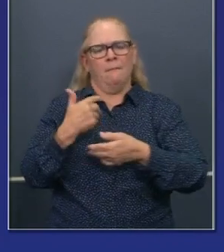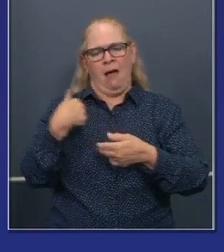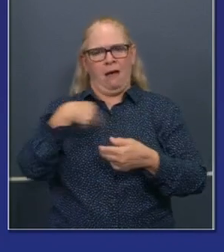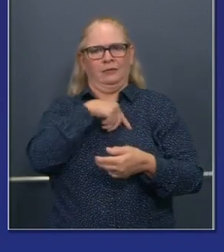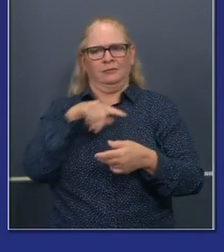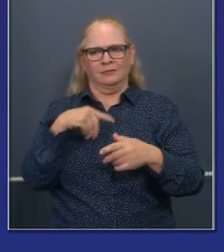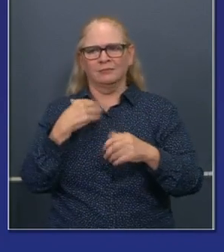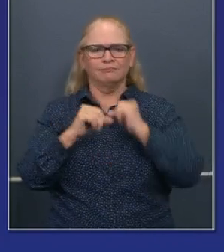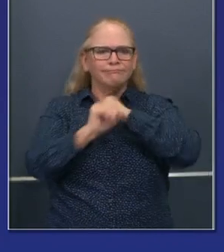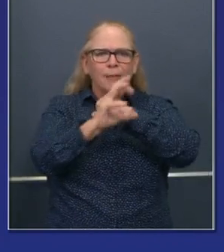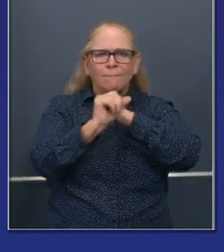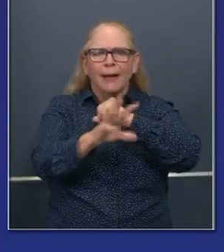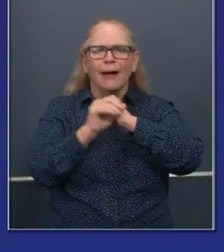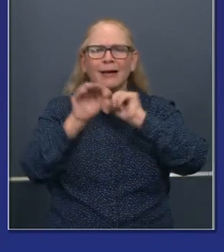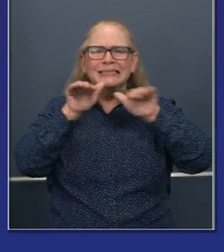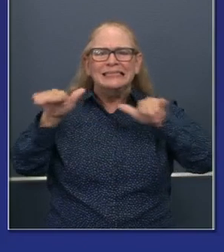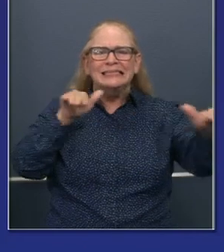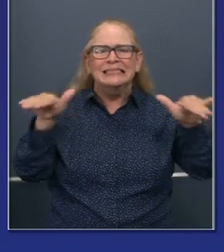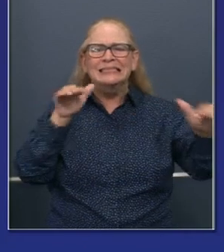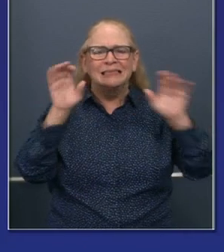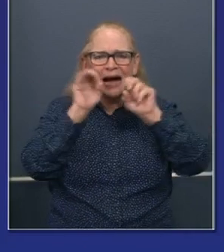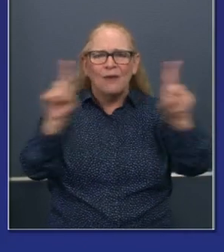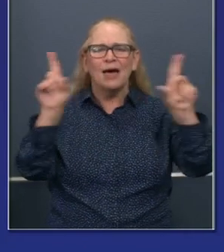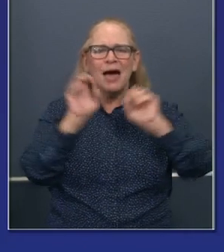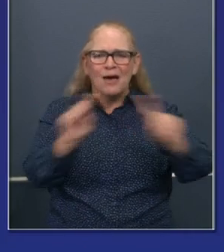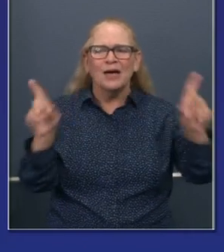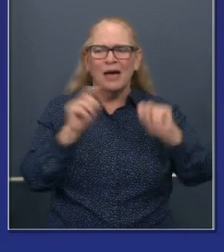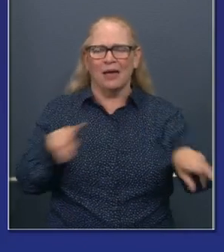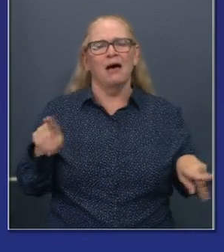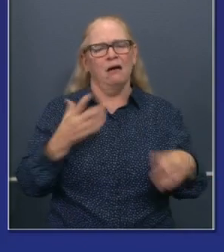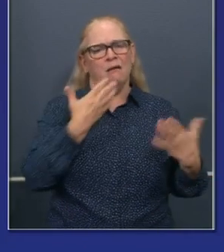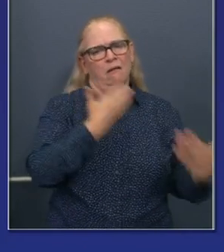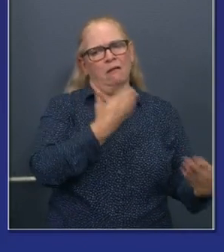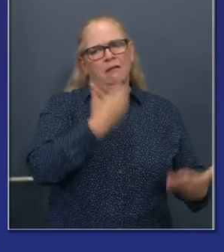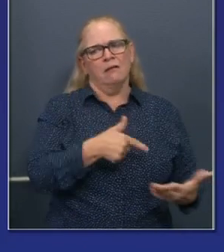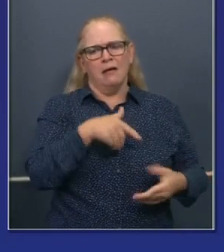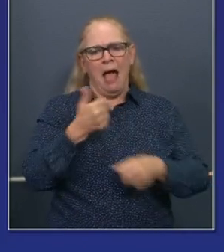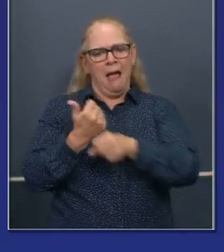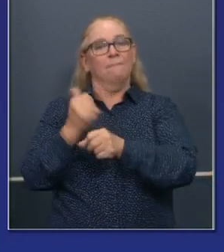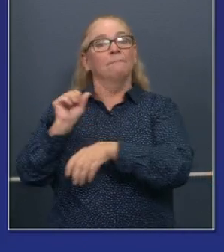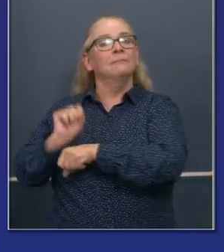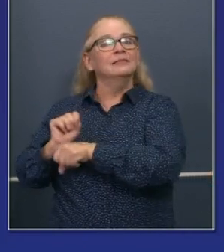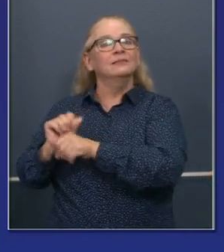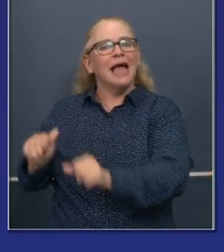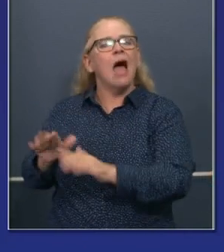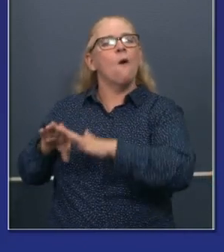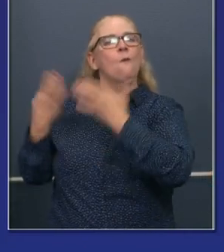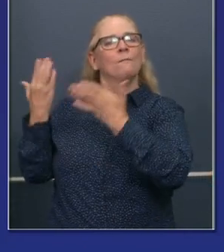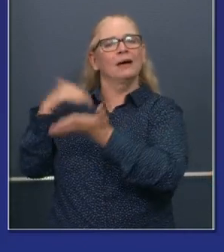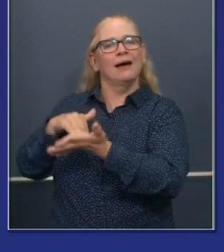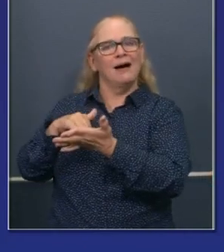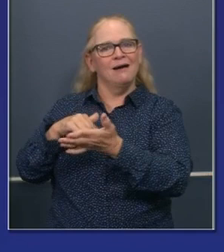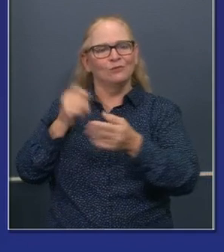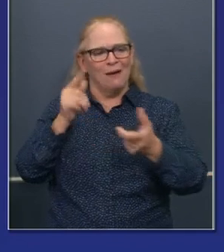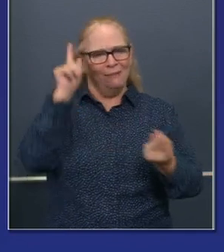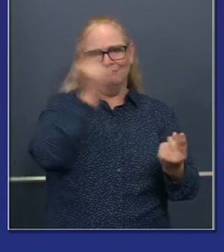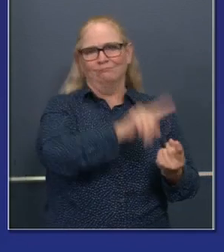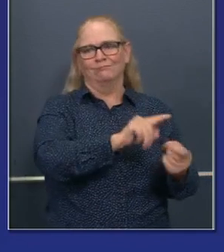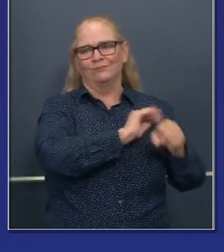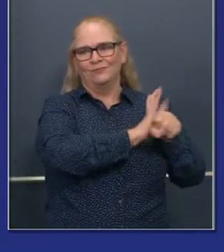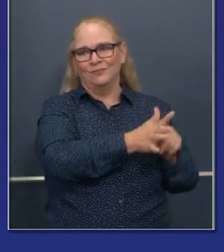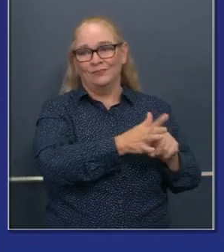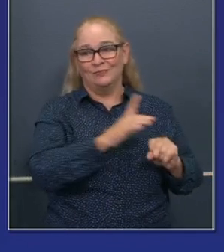the most impactful in terms of getting our businesses back open by mitigating the spread of this disease. We also